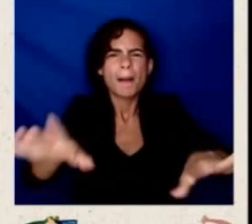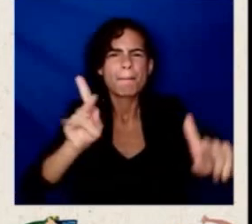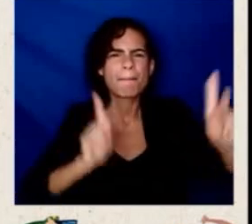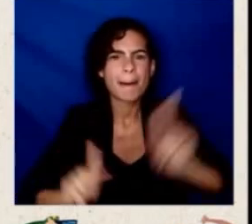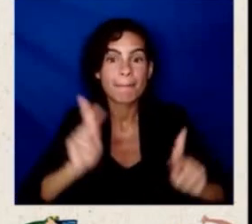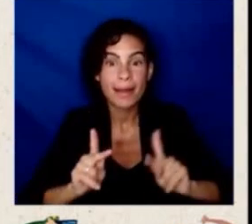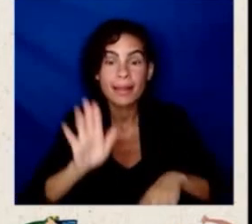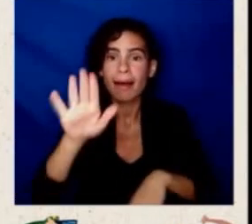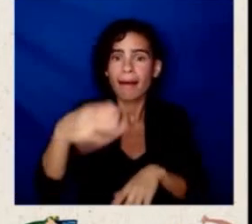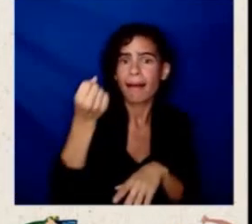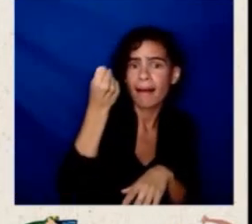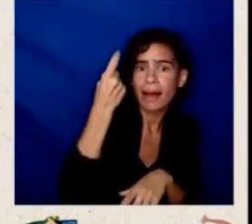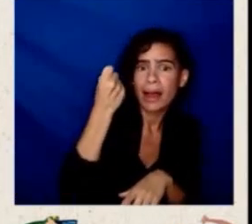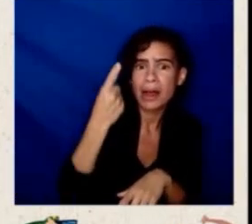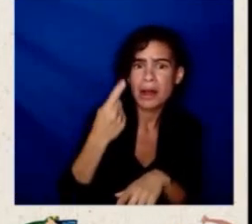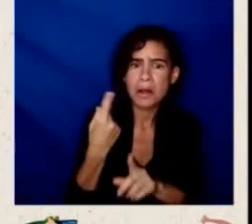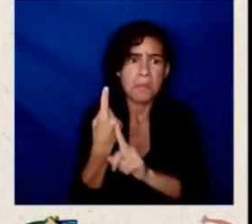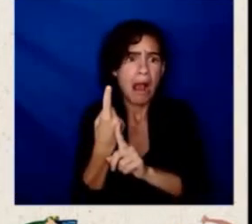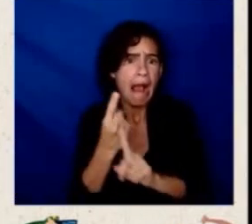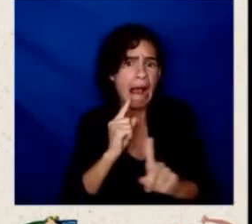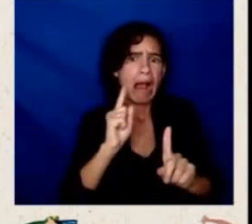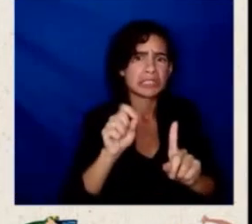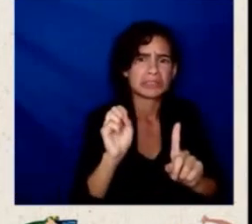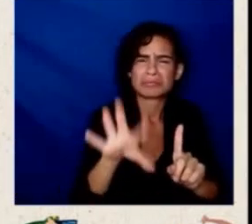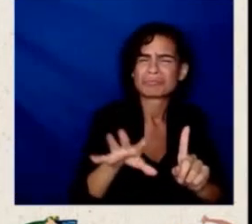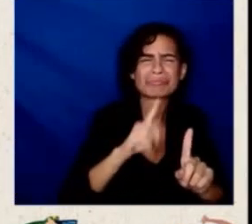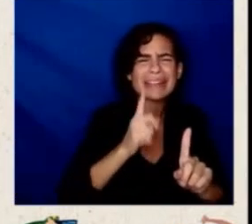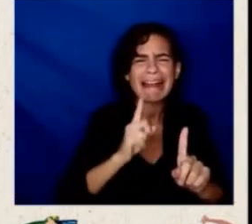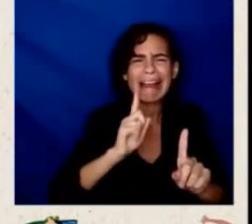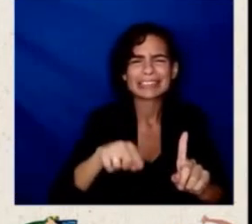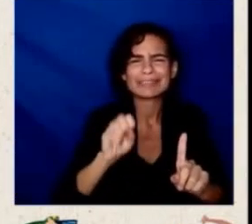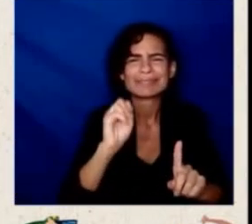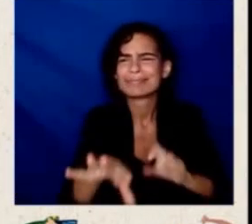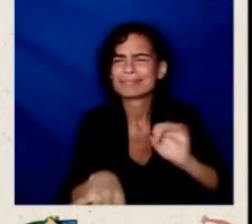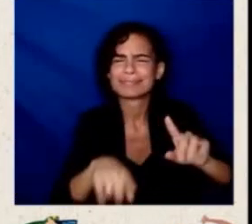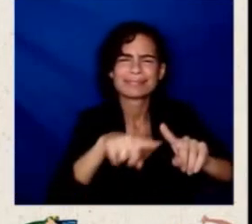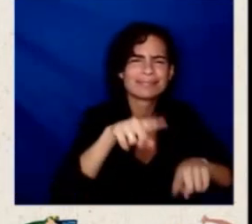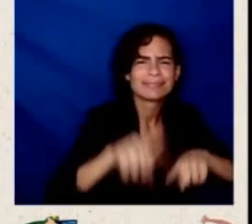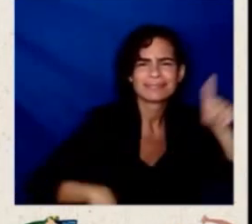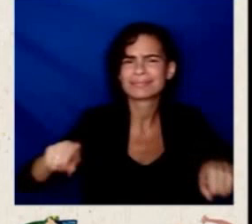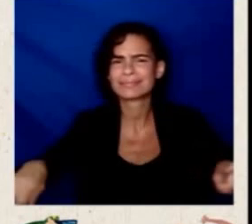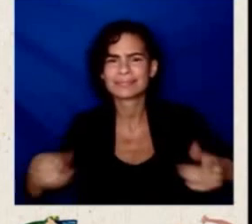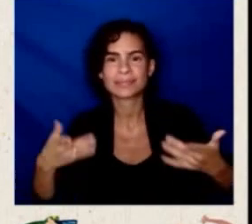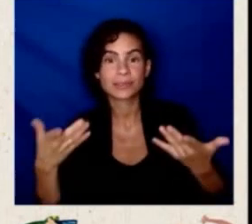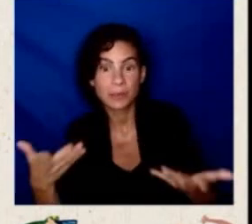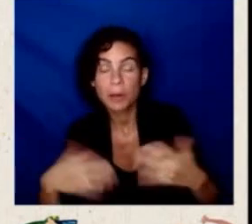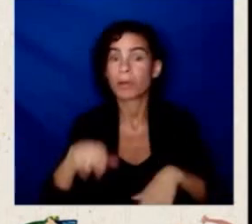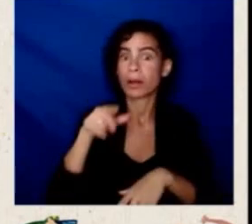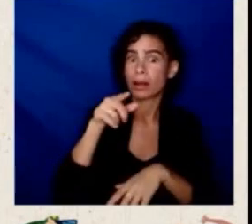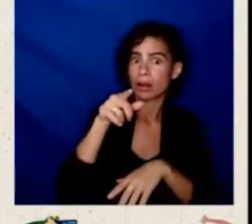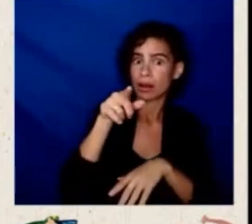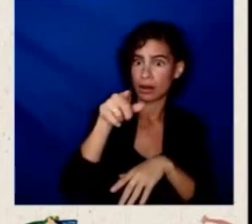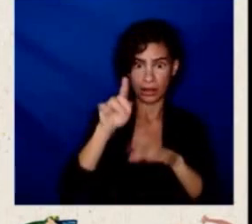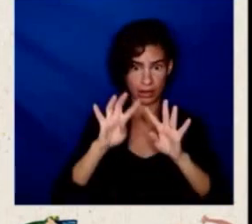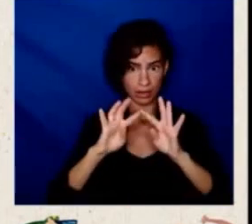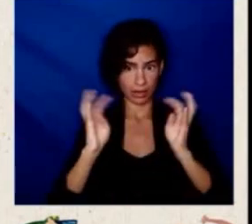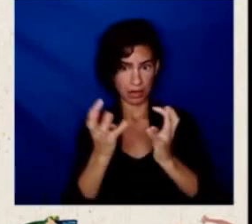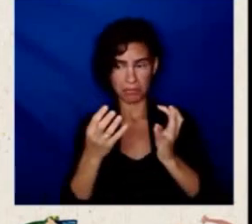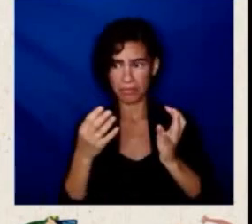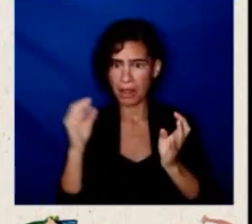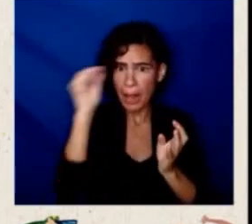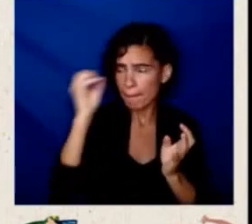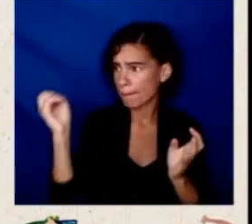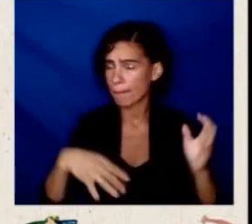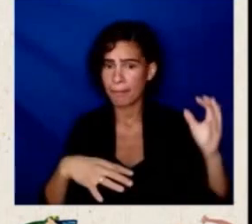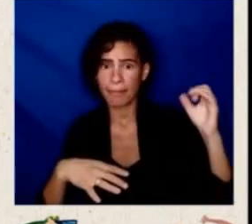question of which choice will be selected. And if you've got a diversity of views, a diversity of experience in the